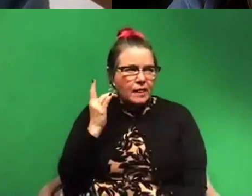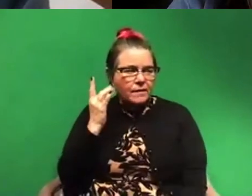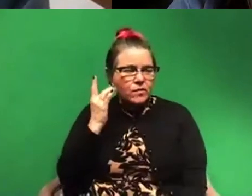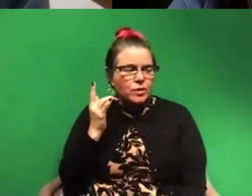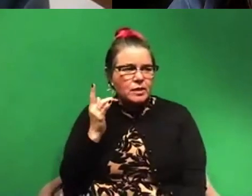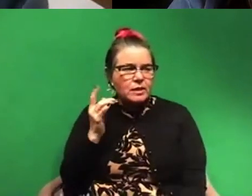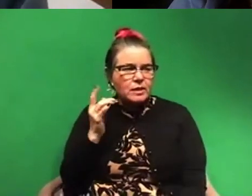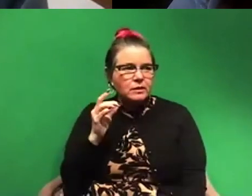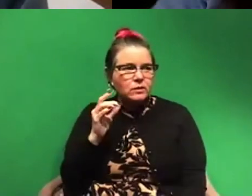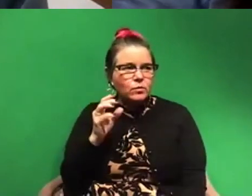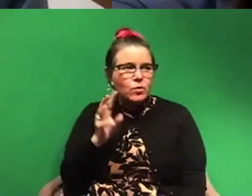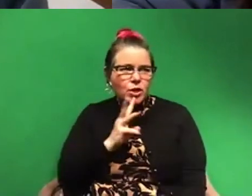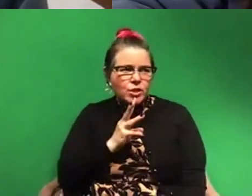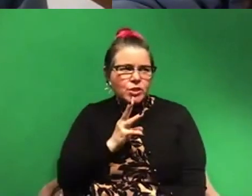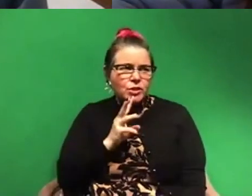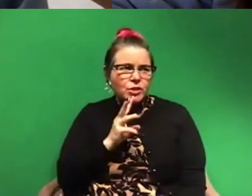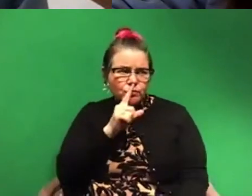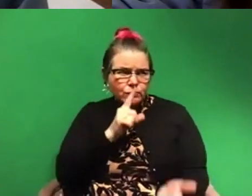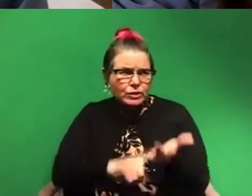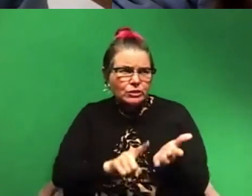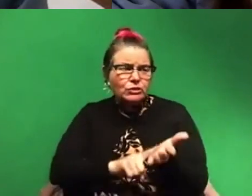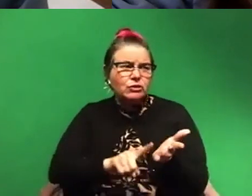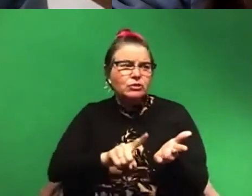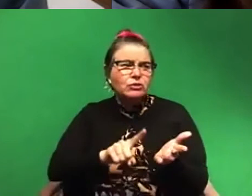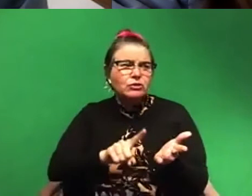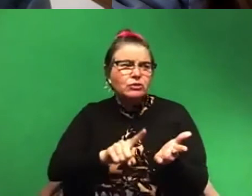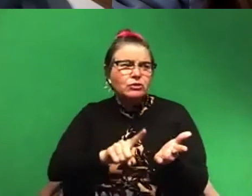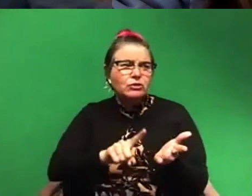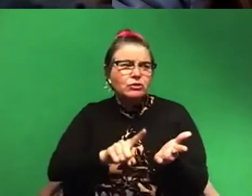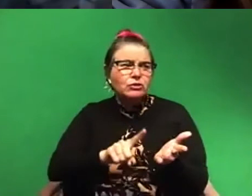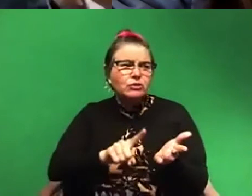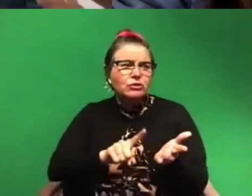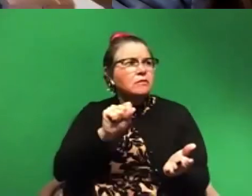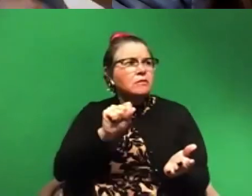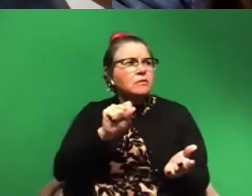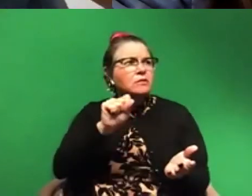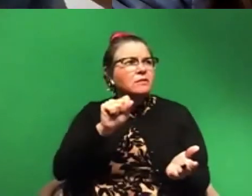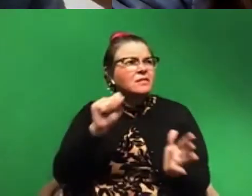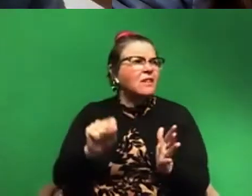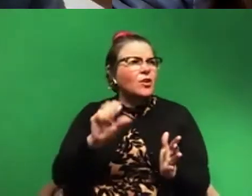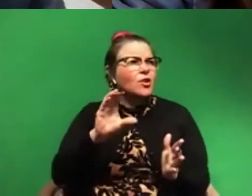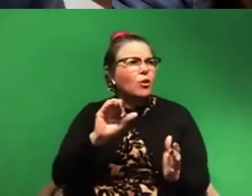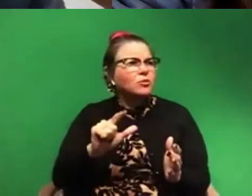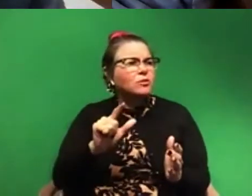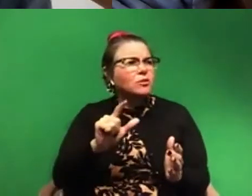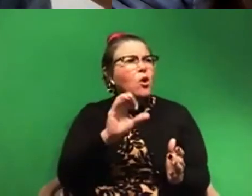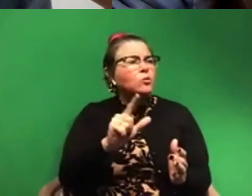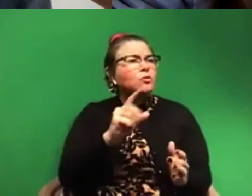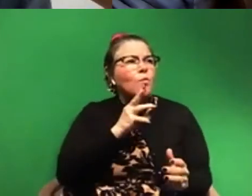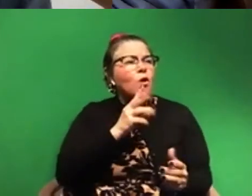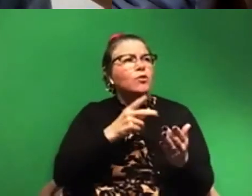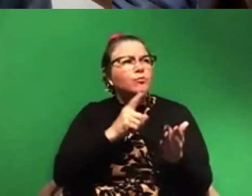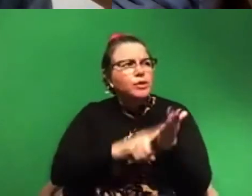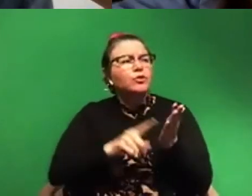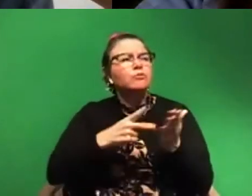Water Research, Southern, Coastal, Coastal Water Research Project for Southern California, um,